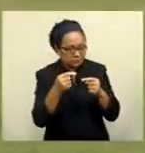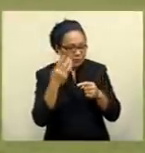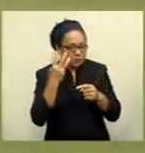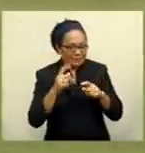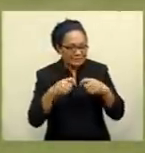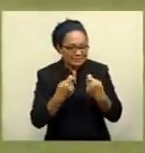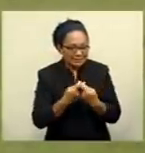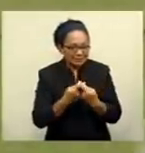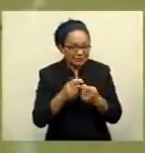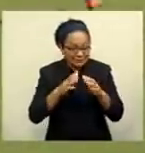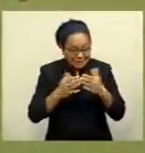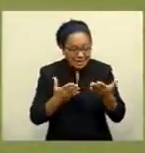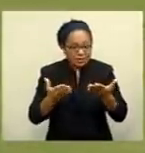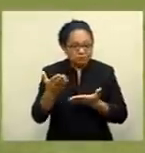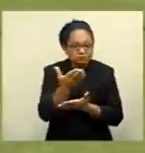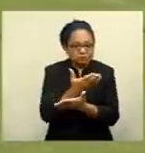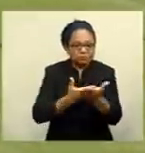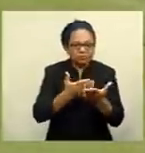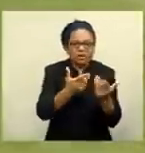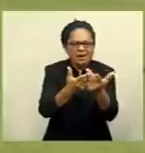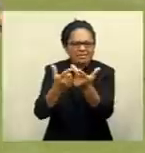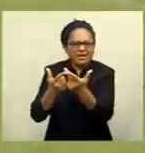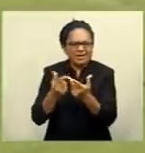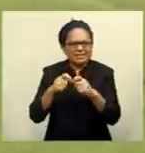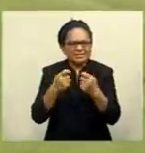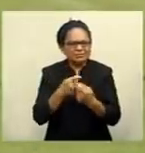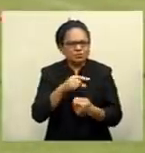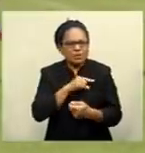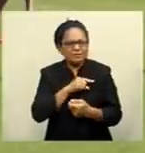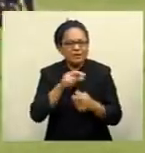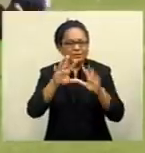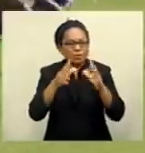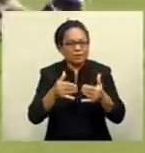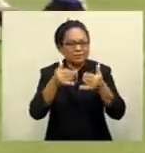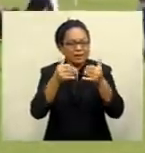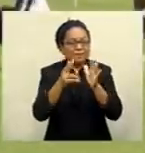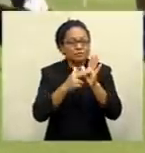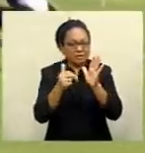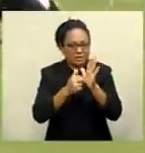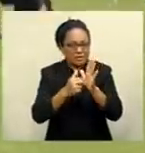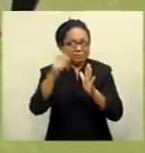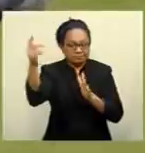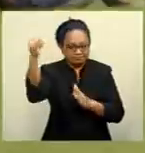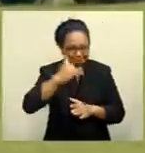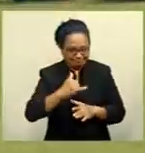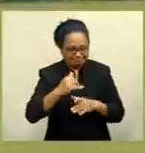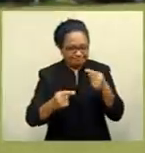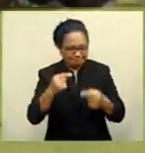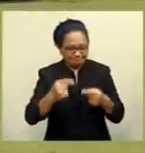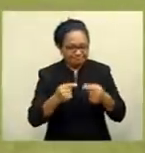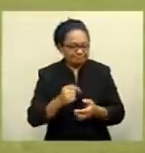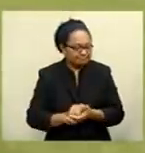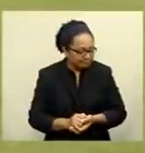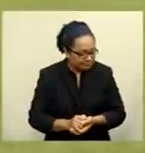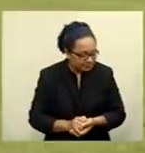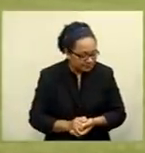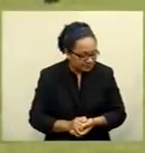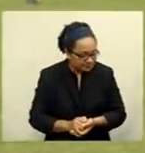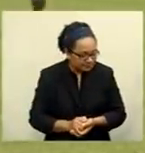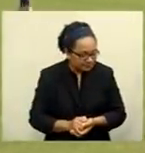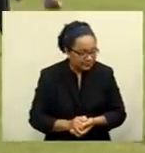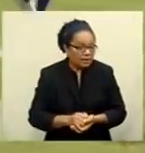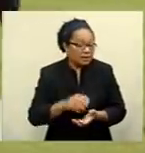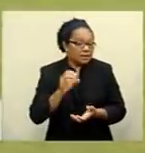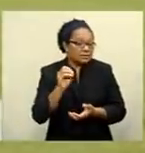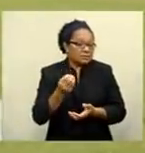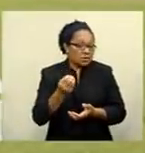Discussions are ongoing with teams that have qualified for the World Cup in New Zealand to come over. There's interest in them coming through Fiji,